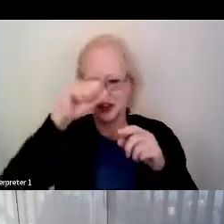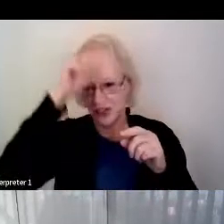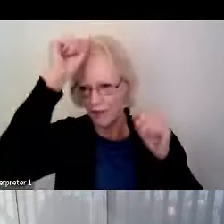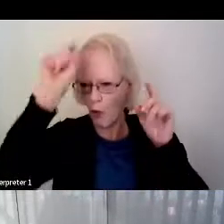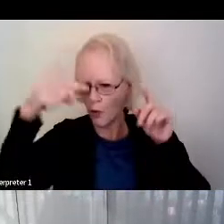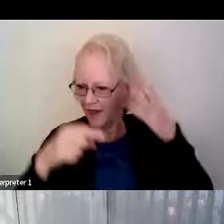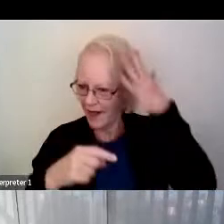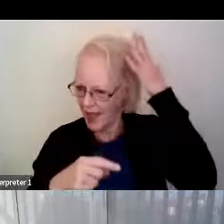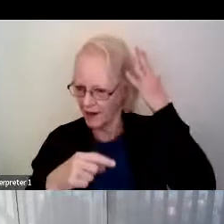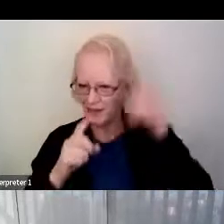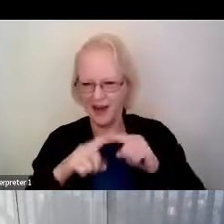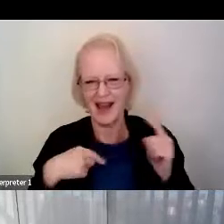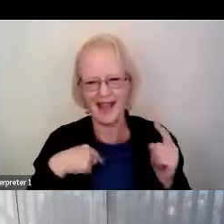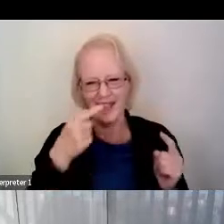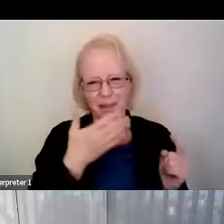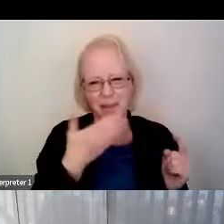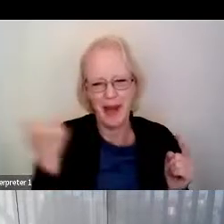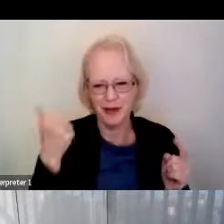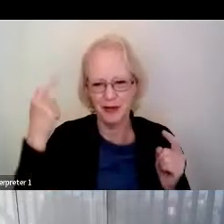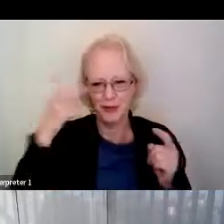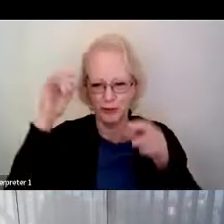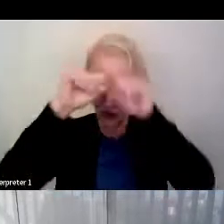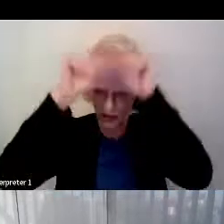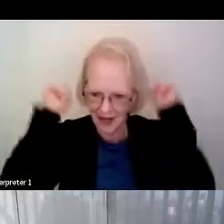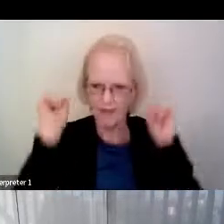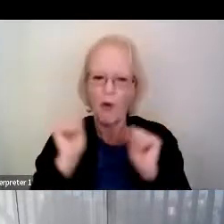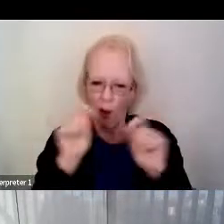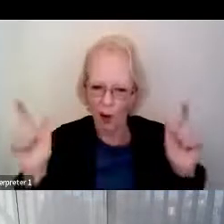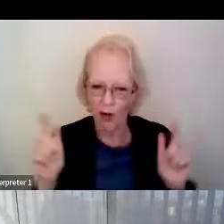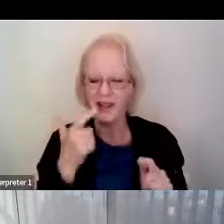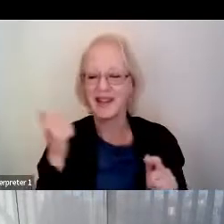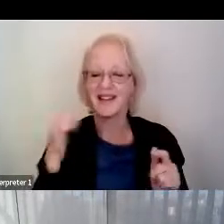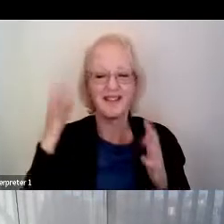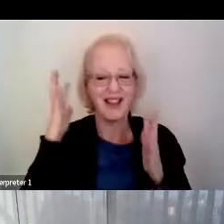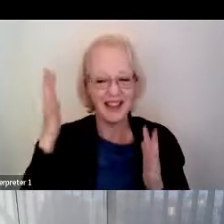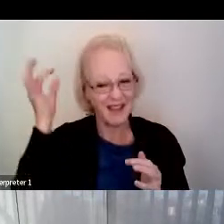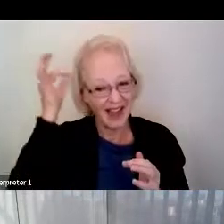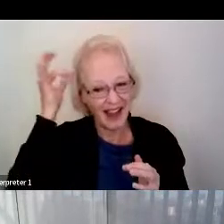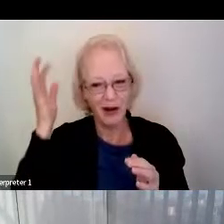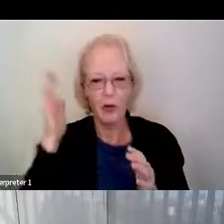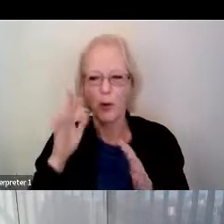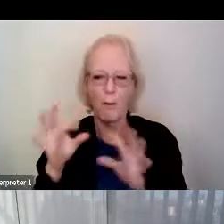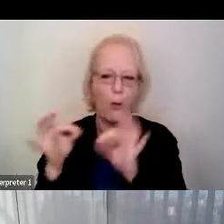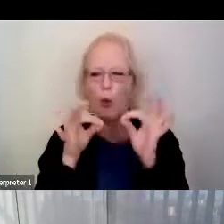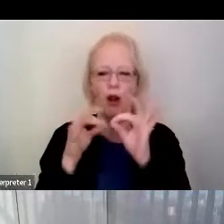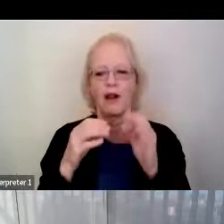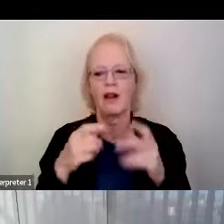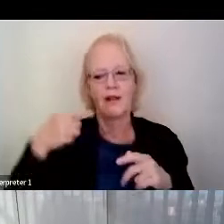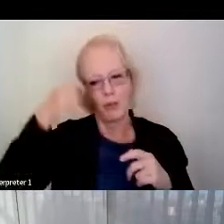my hair. Otherwise, it gets pulled when connecting to the computer. Very true. Okay.